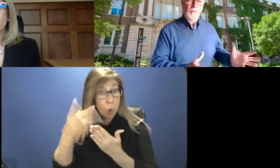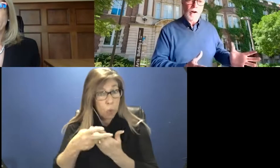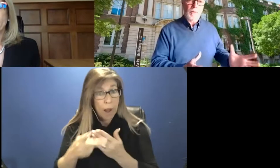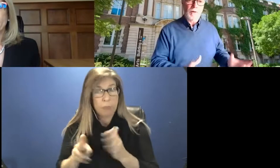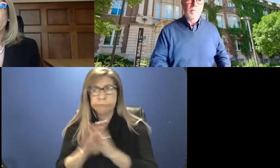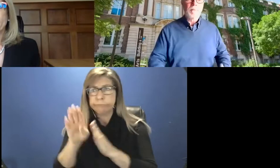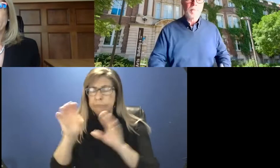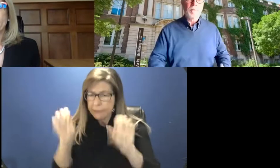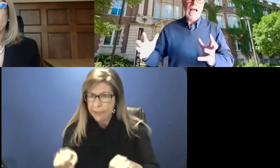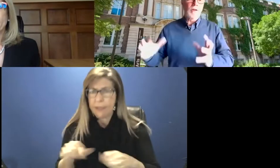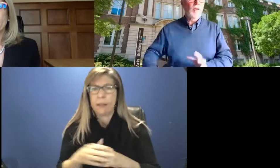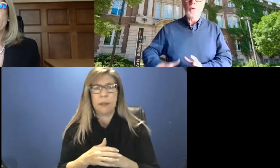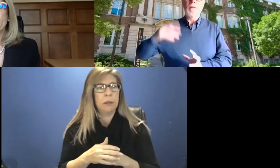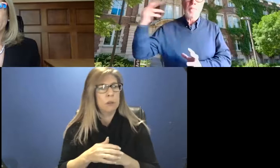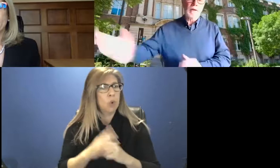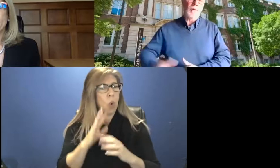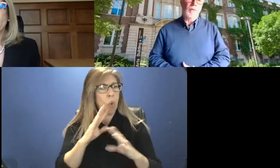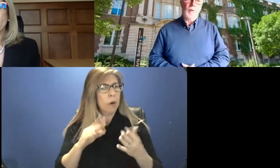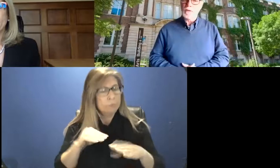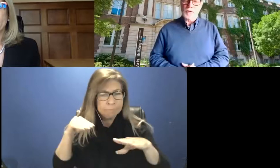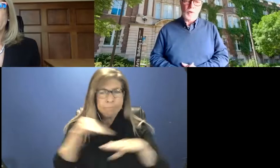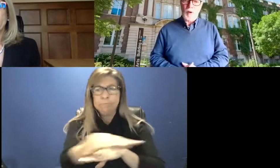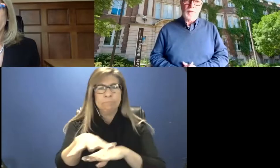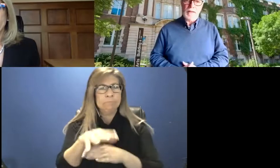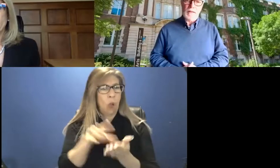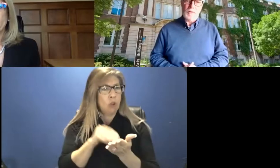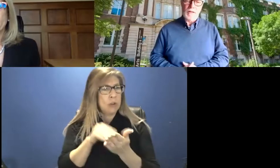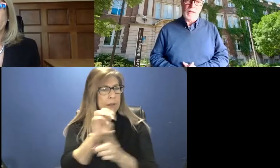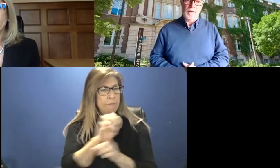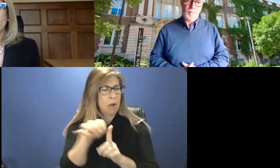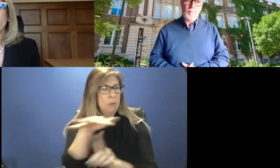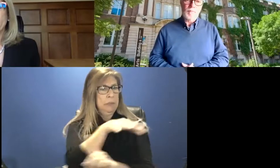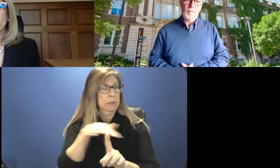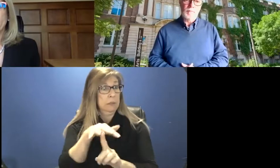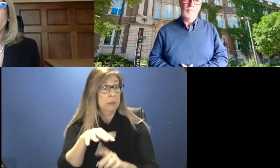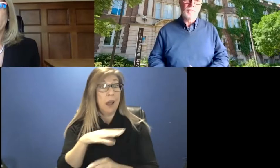learning environment and do even better on the research and creative activity side.